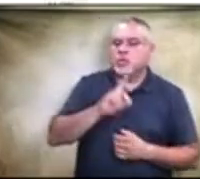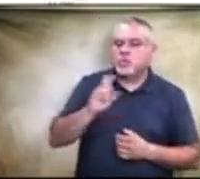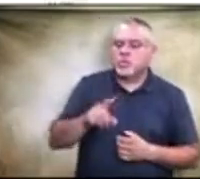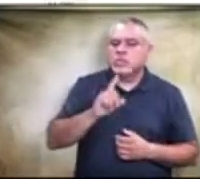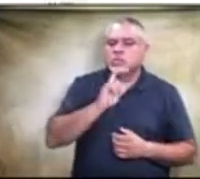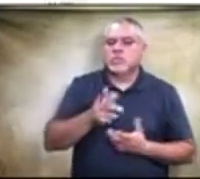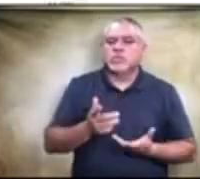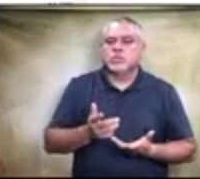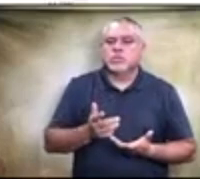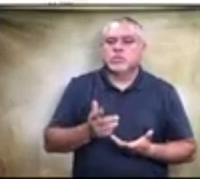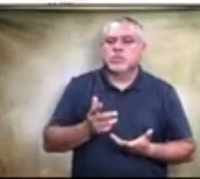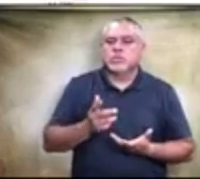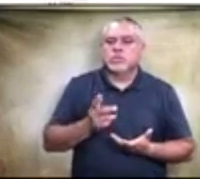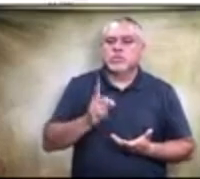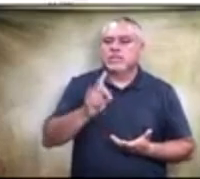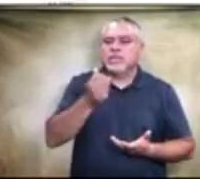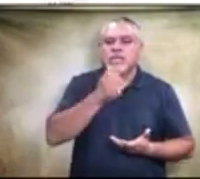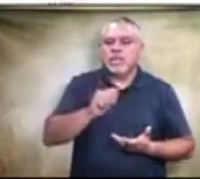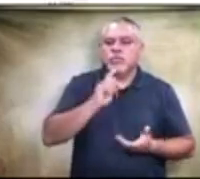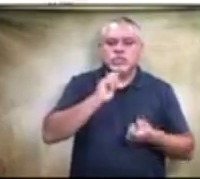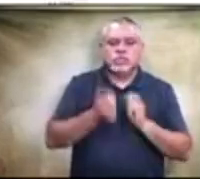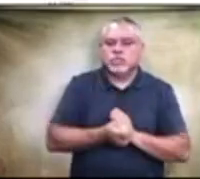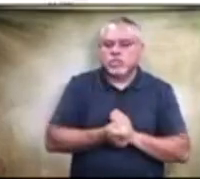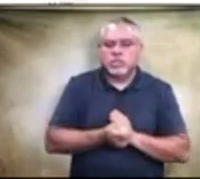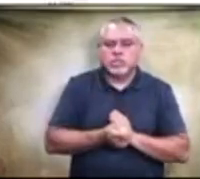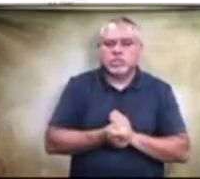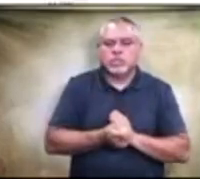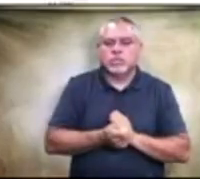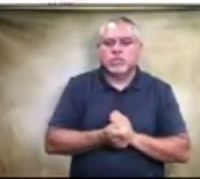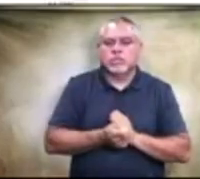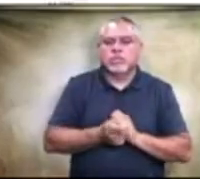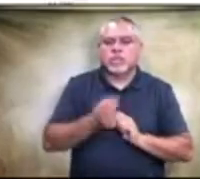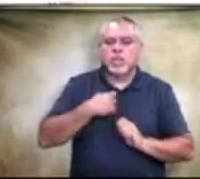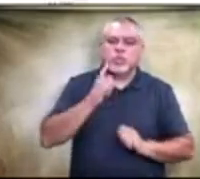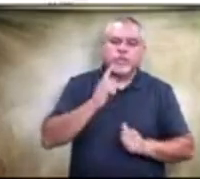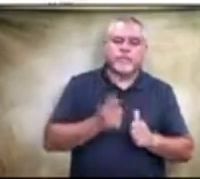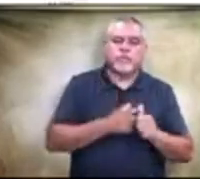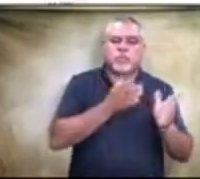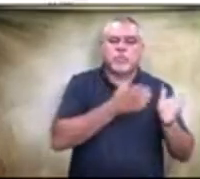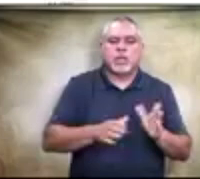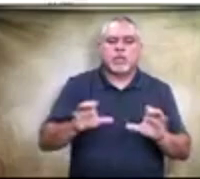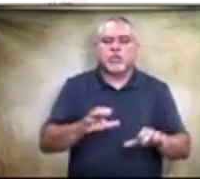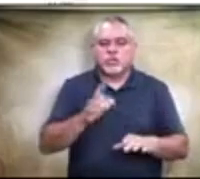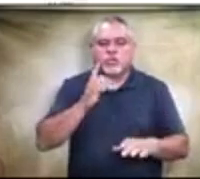did anything else get changed that we originally were going to plan to do in order to do this or?